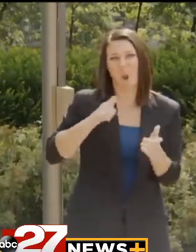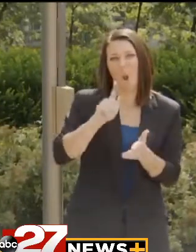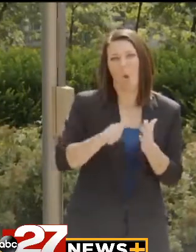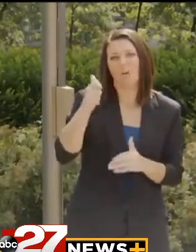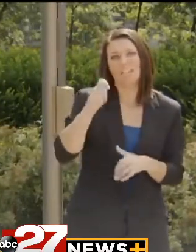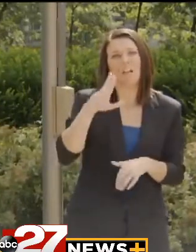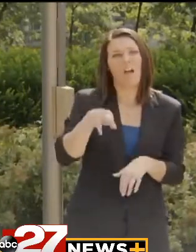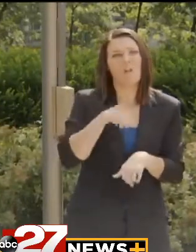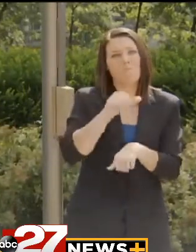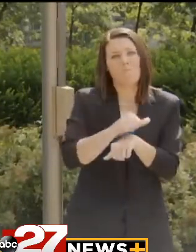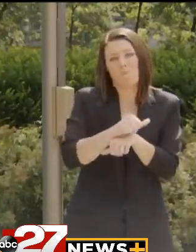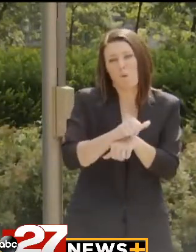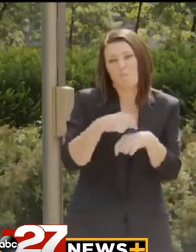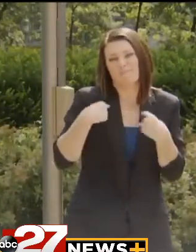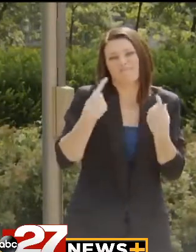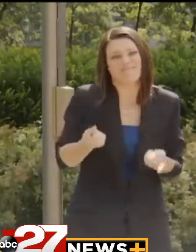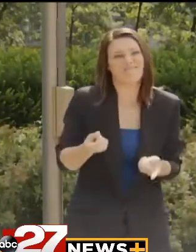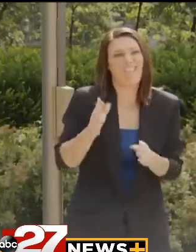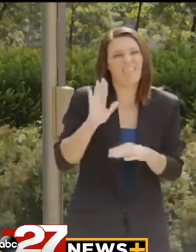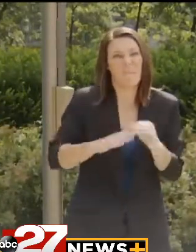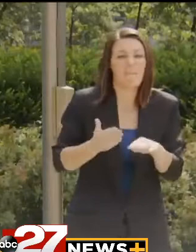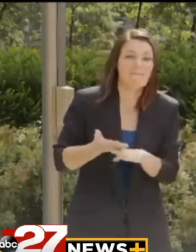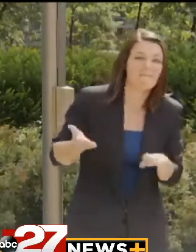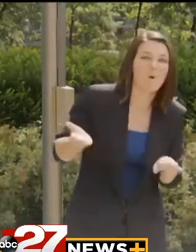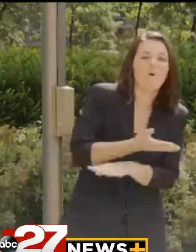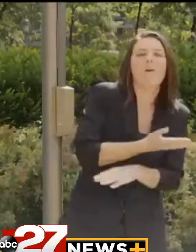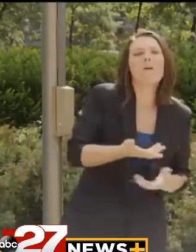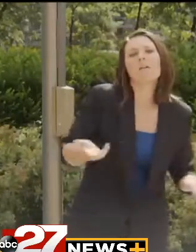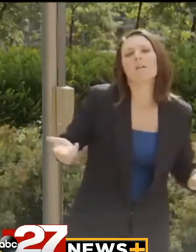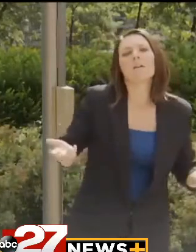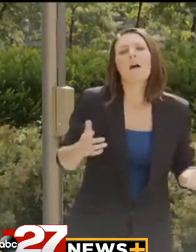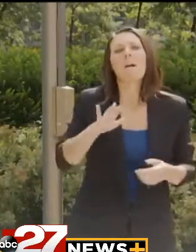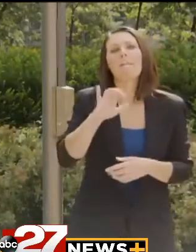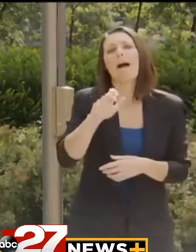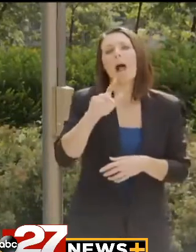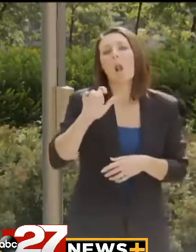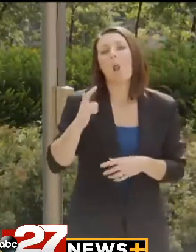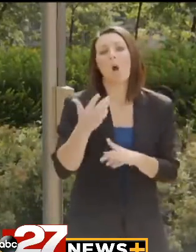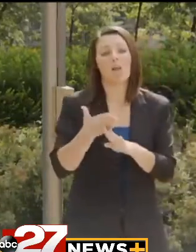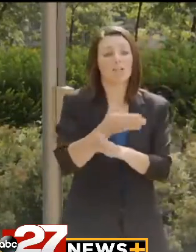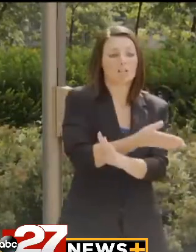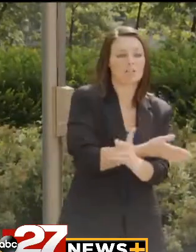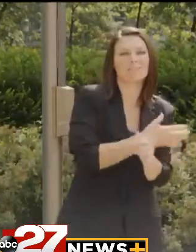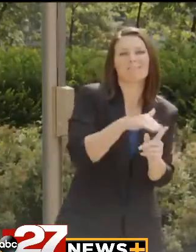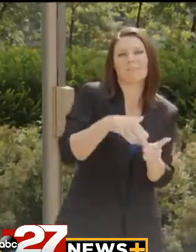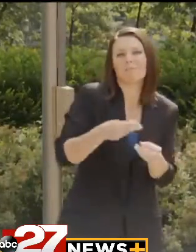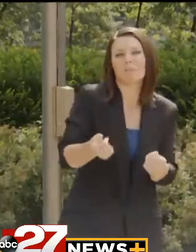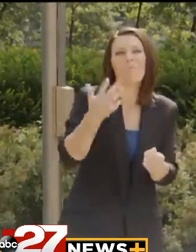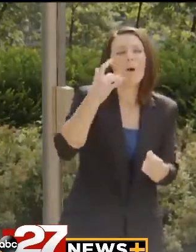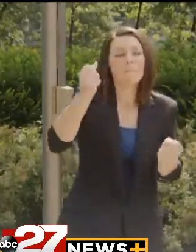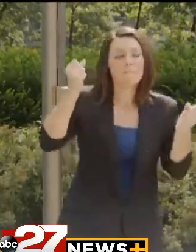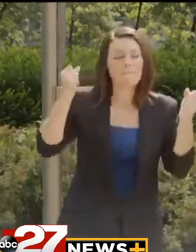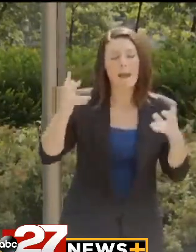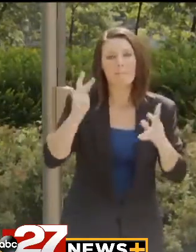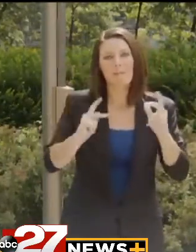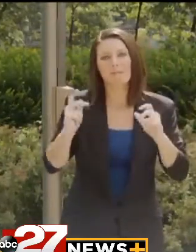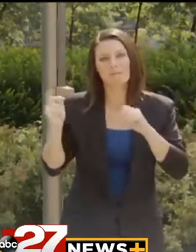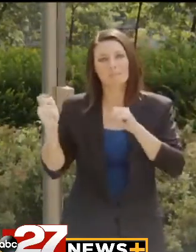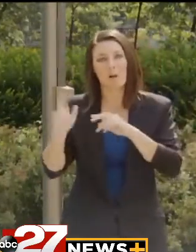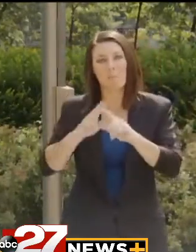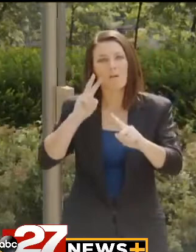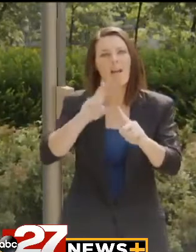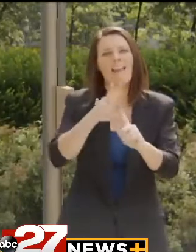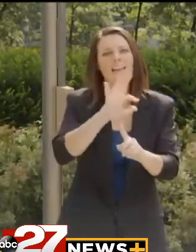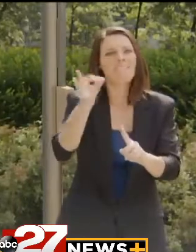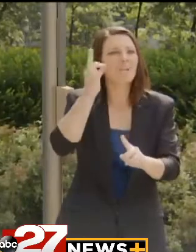state, uh, previously that then we've ever had to my knowledge. But the backlog exists because of that tsunami of claims and also because the